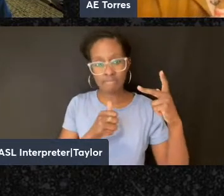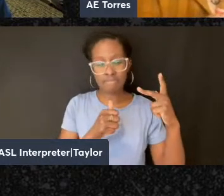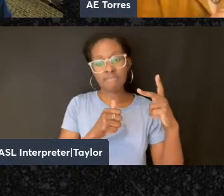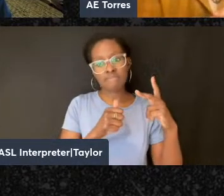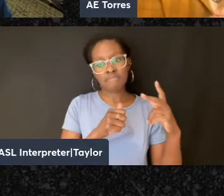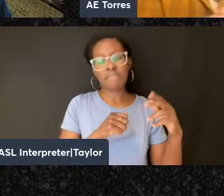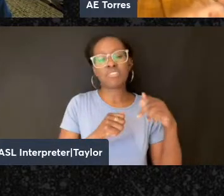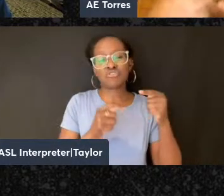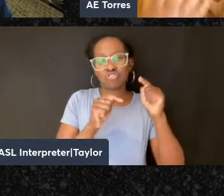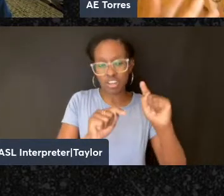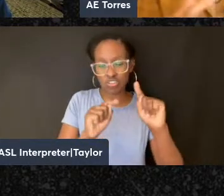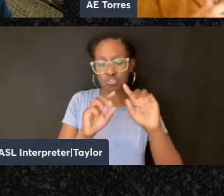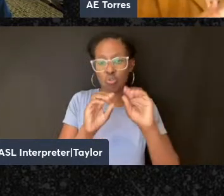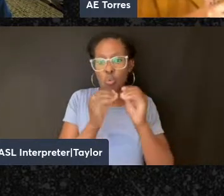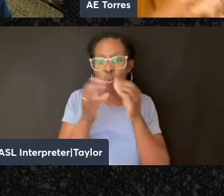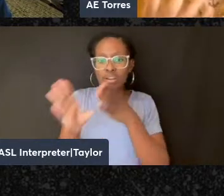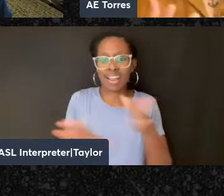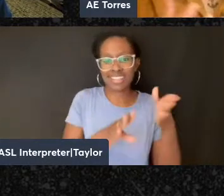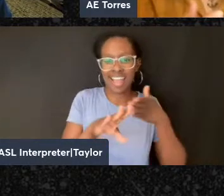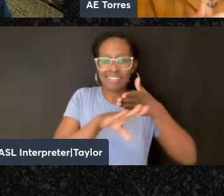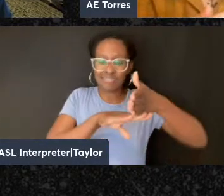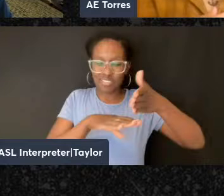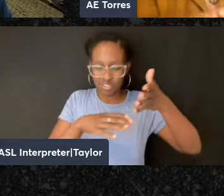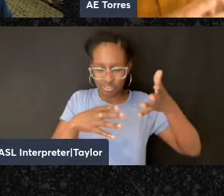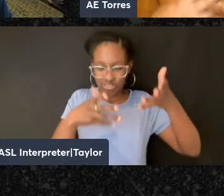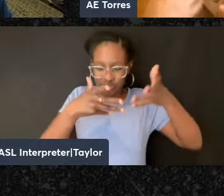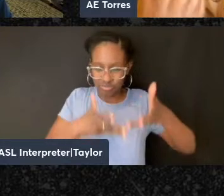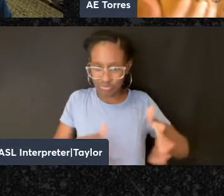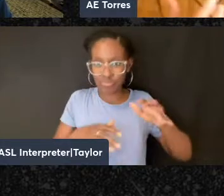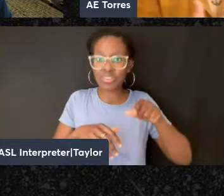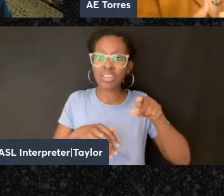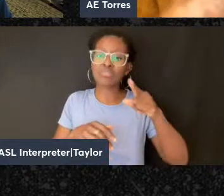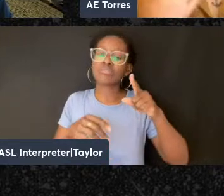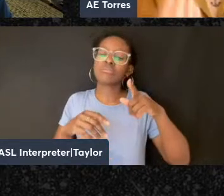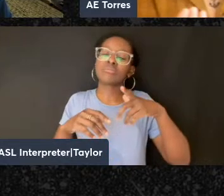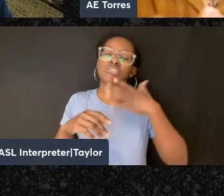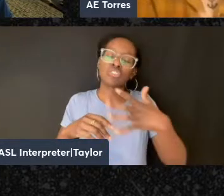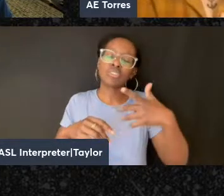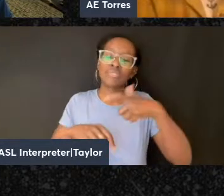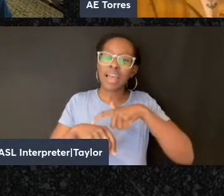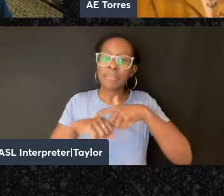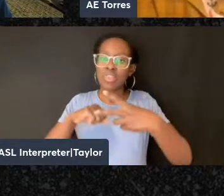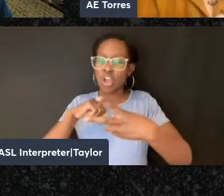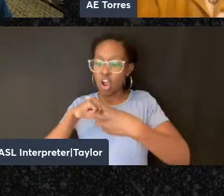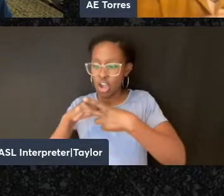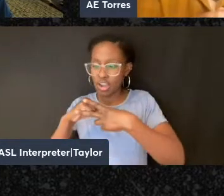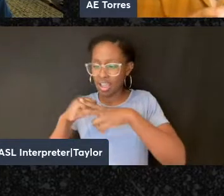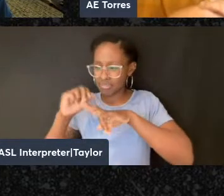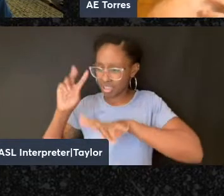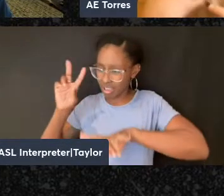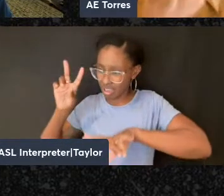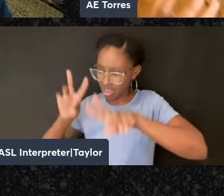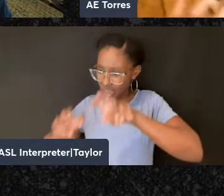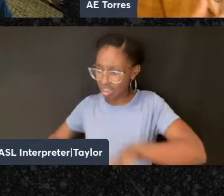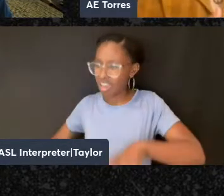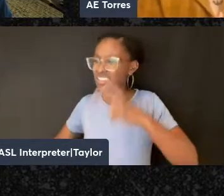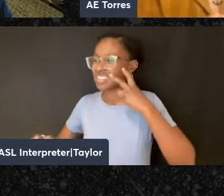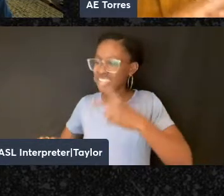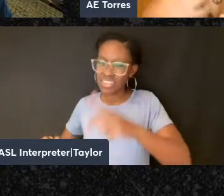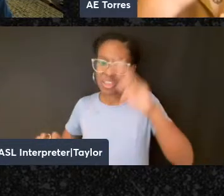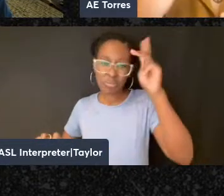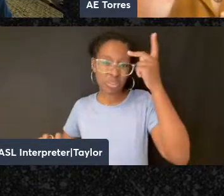And it's very humbling to spend time in the archives and to have this encounter with their political